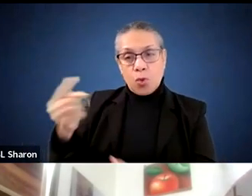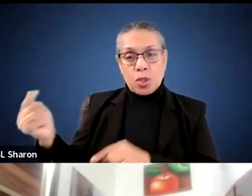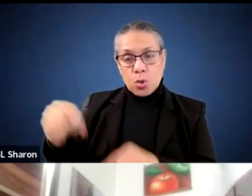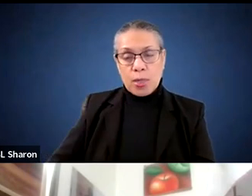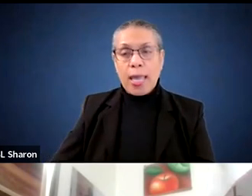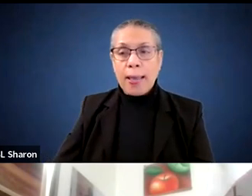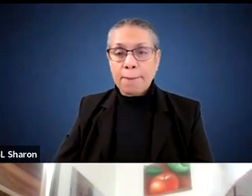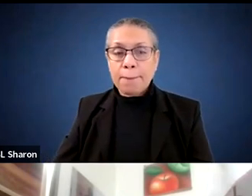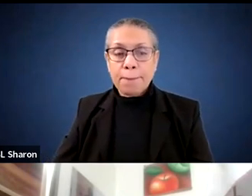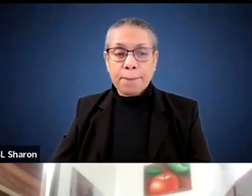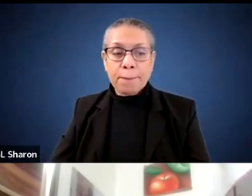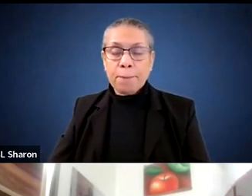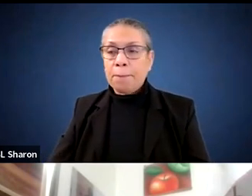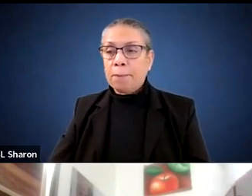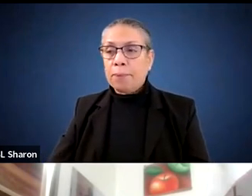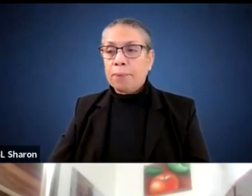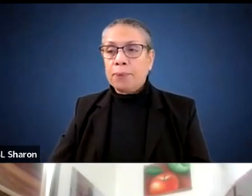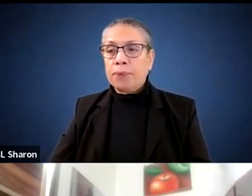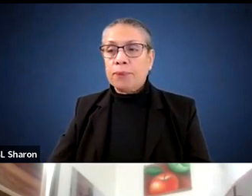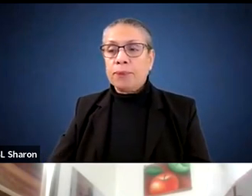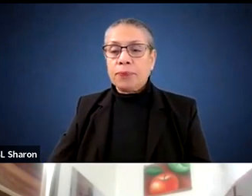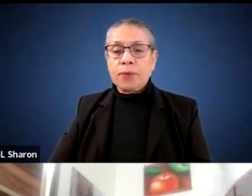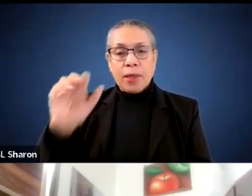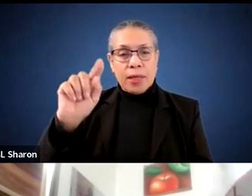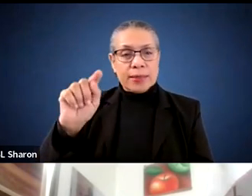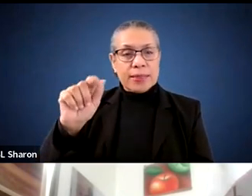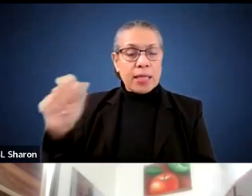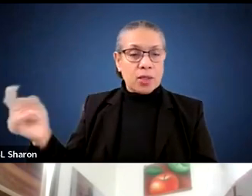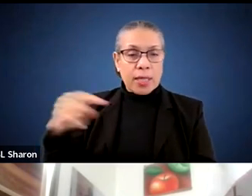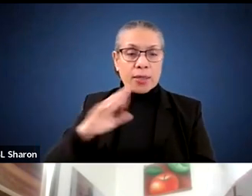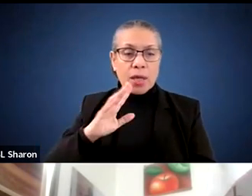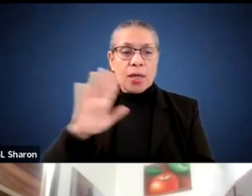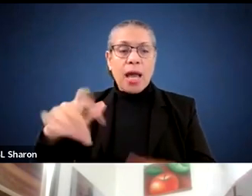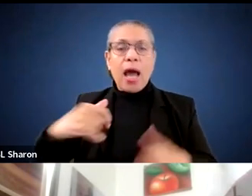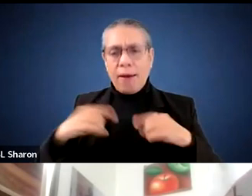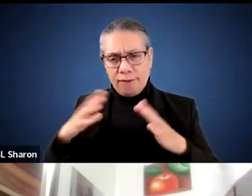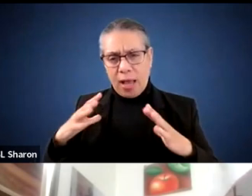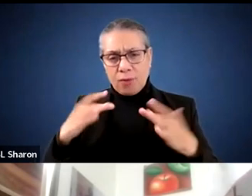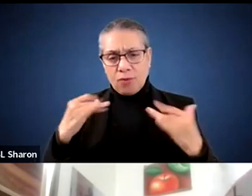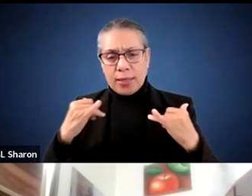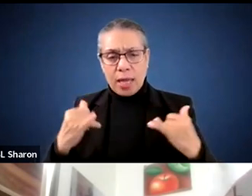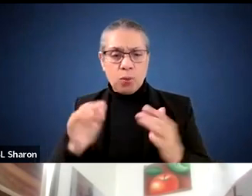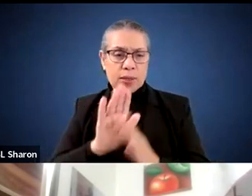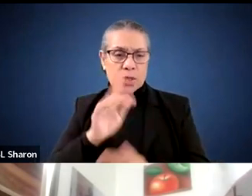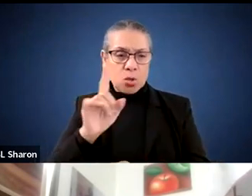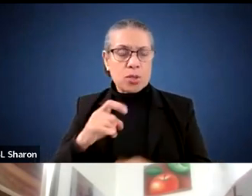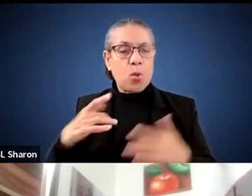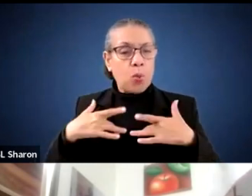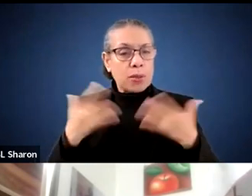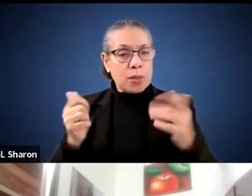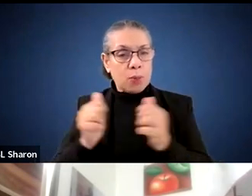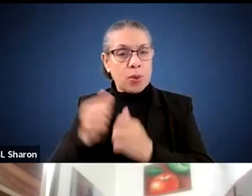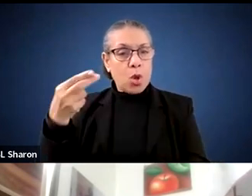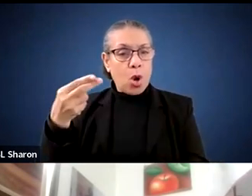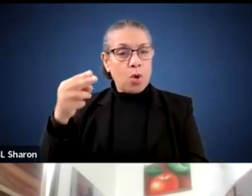So I think feel free to tag Talion as well. Yeah, I think I'm fine with the question on what's happening to the Horace Mann.